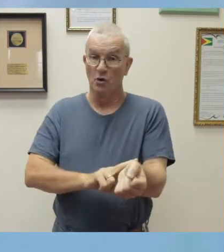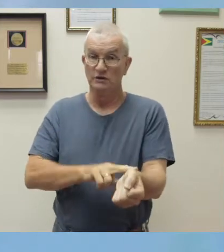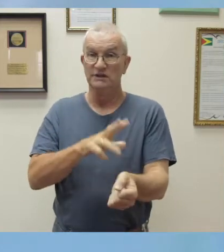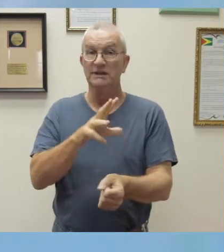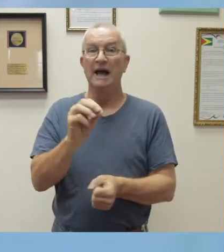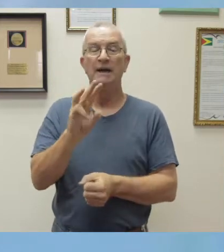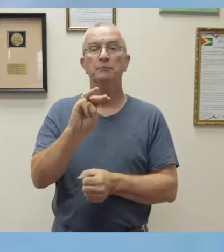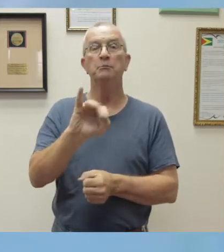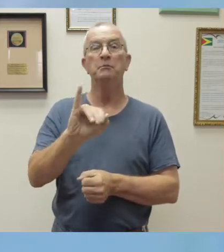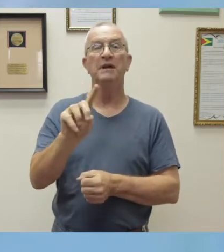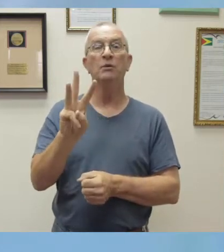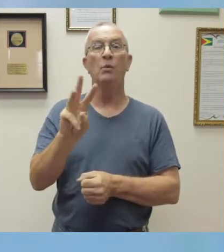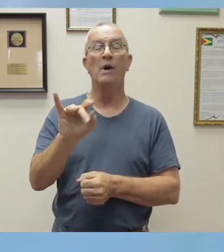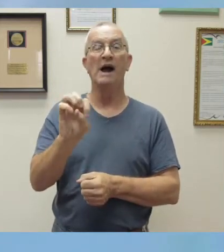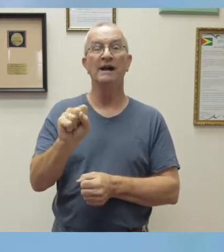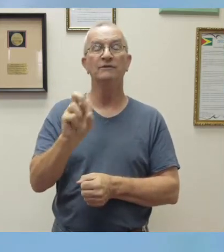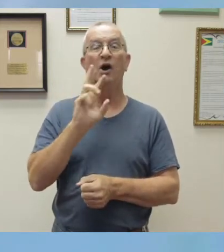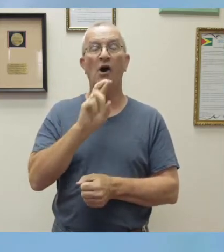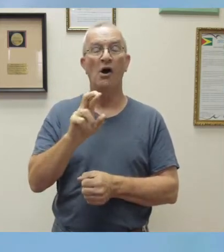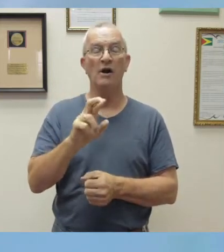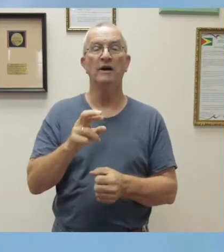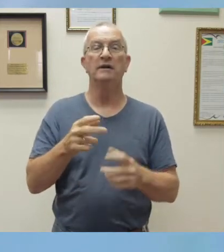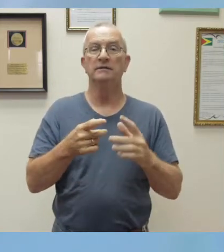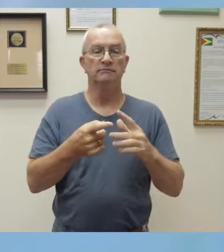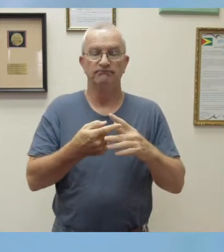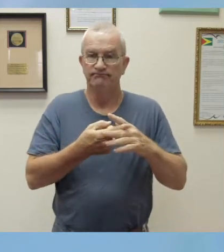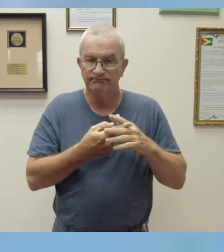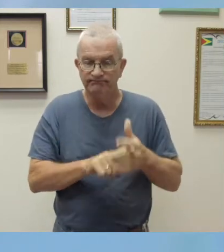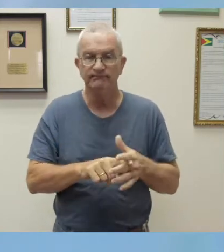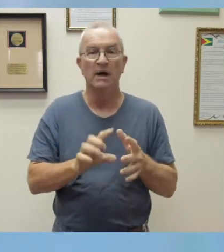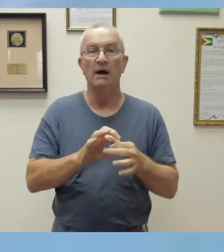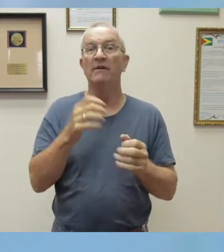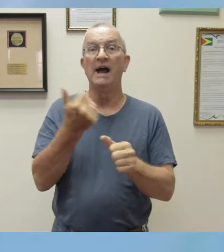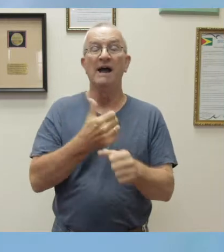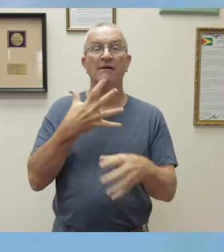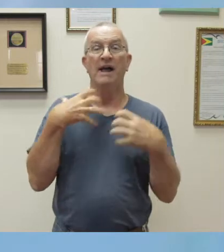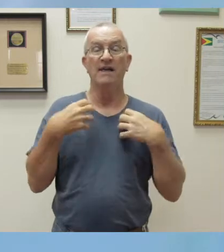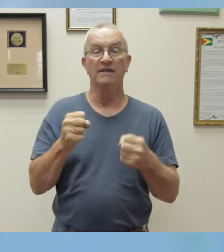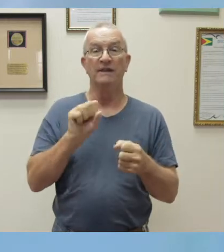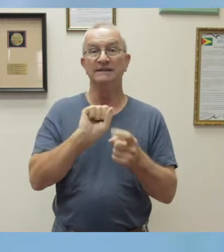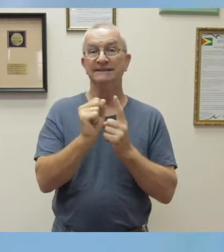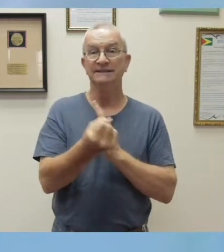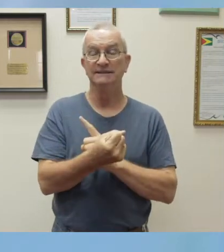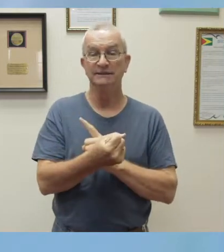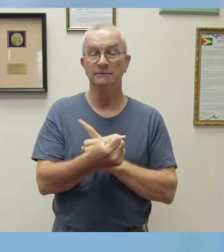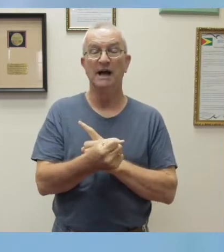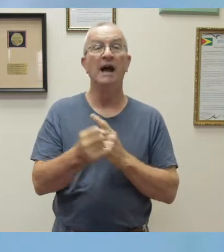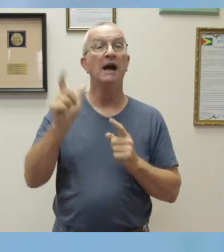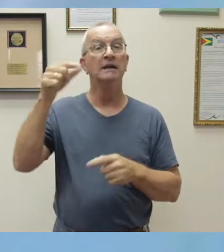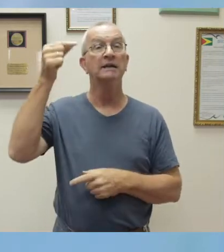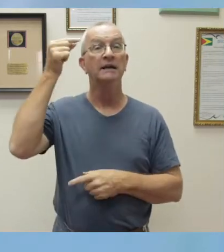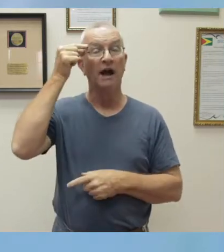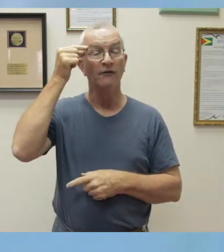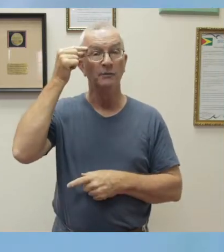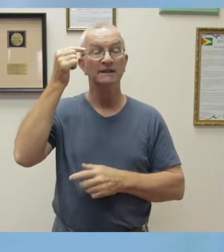the backbone of every health system, and that governments and countries worldwide